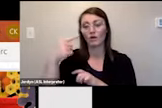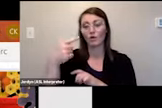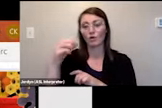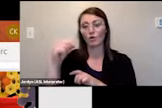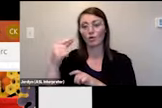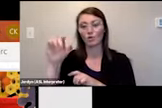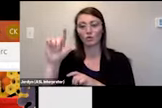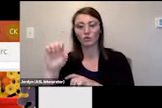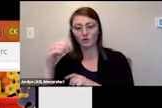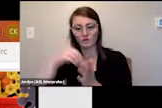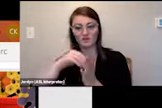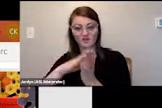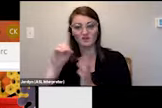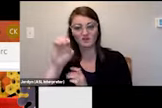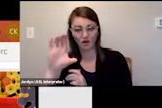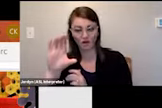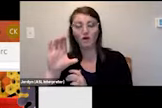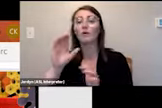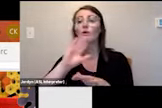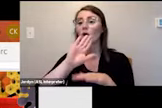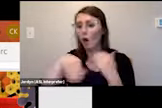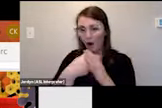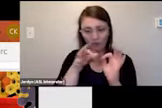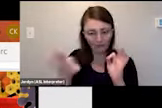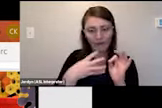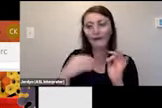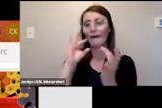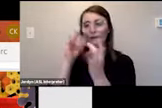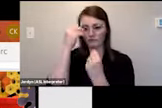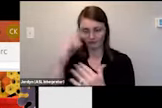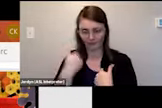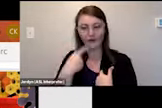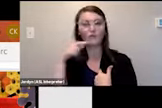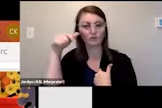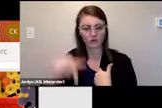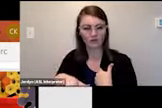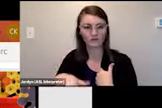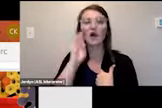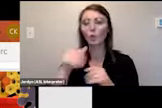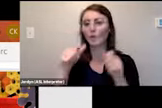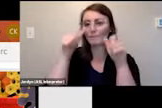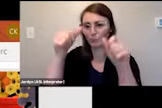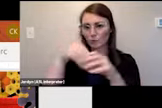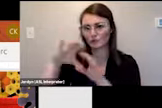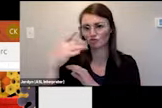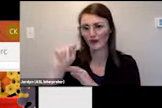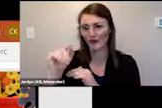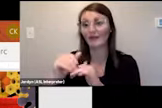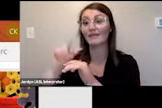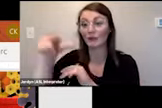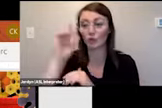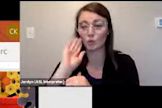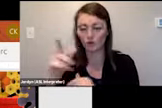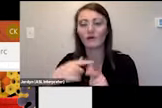of the links and contact info from this presentation that will be posted in the chat afterwards and i'm an accessible